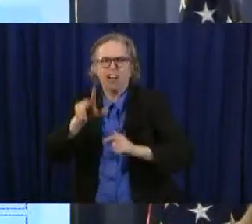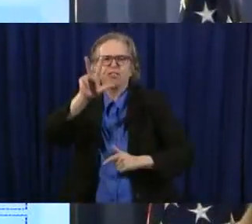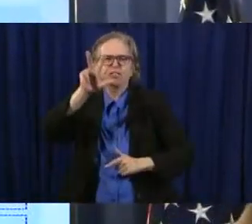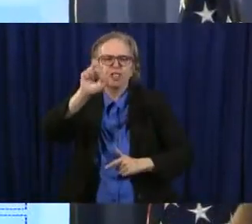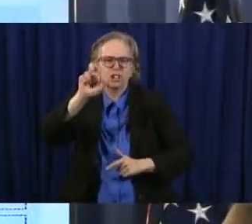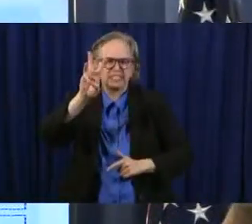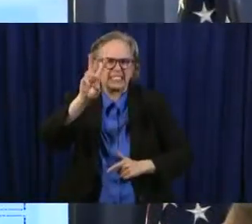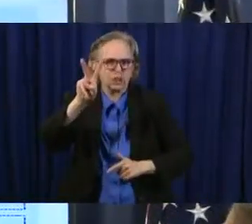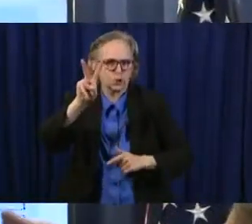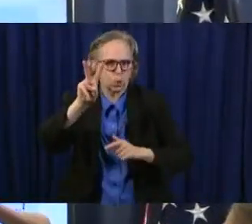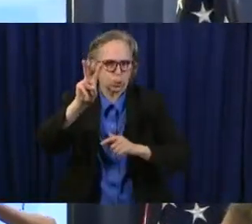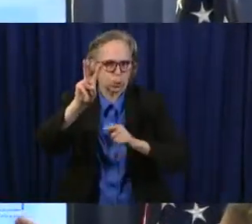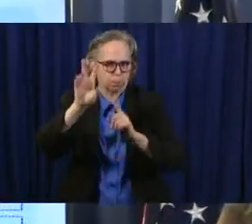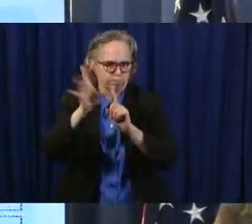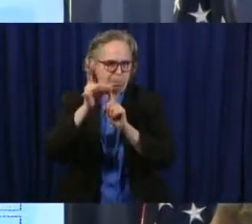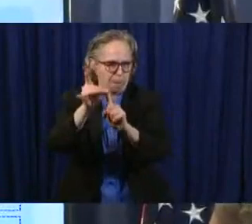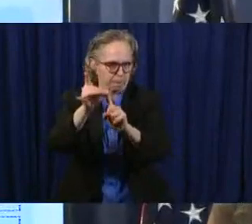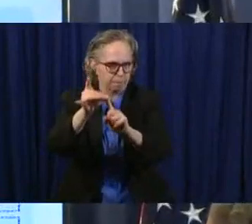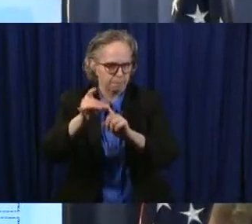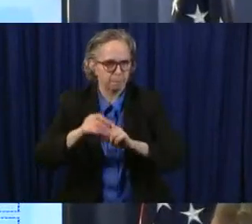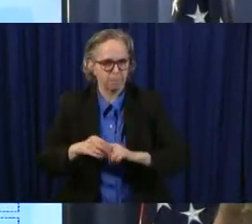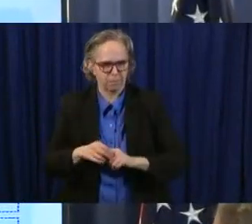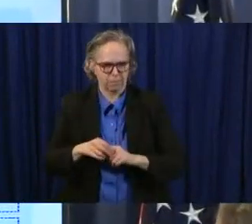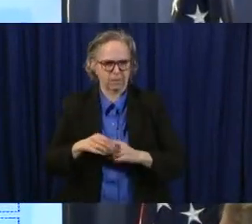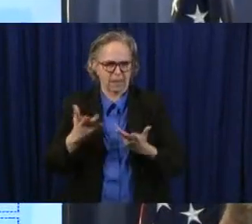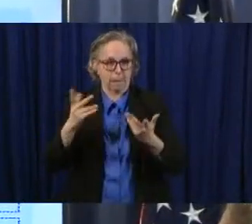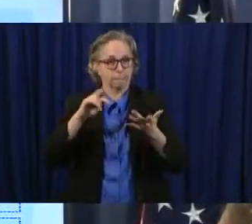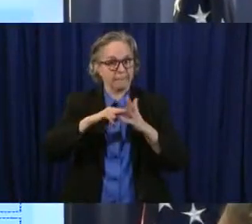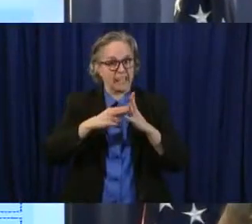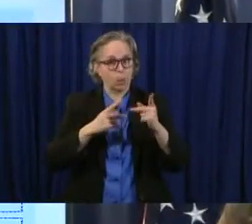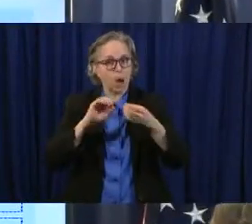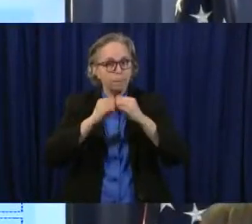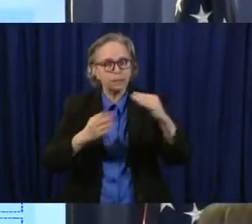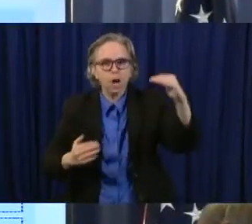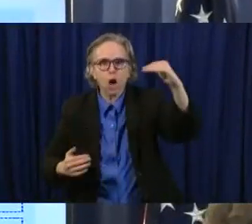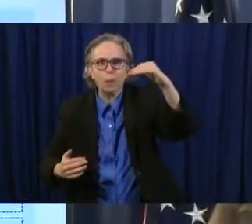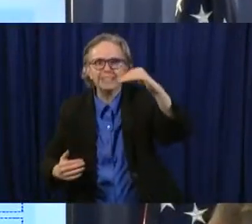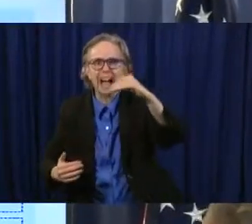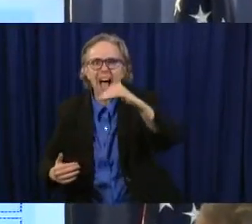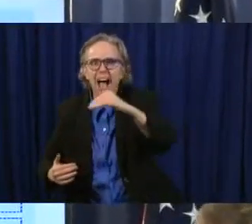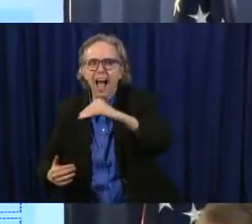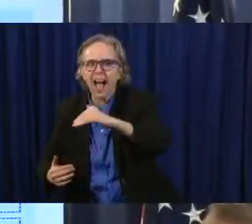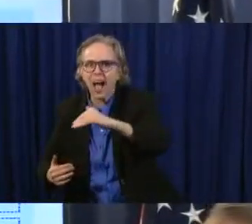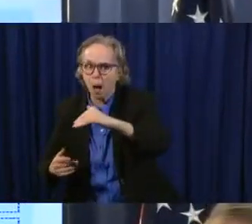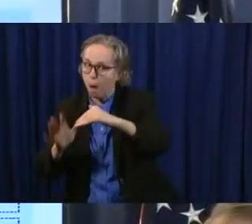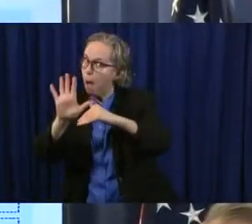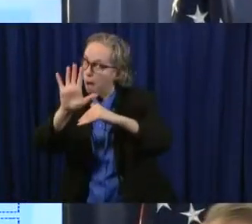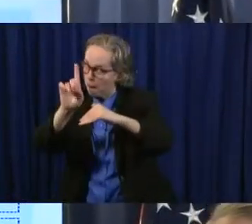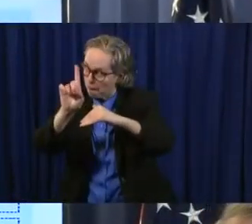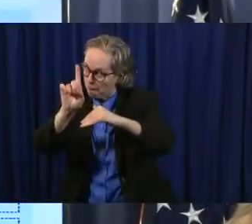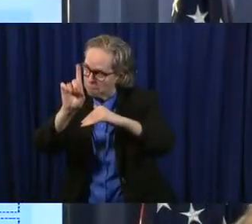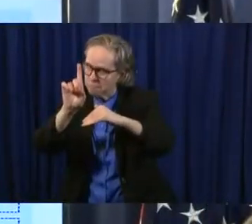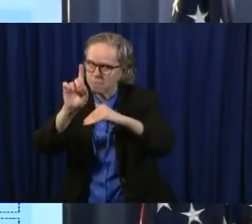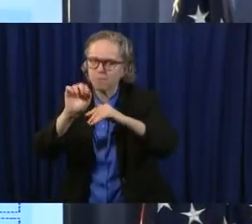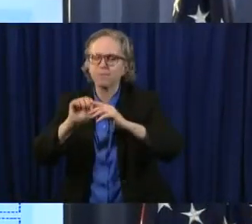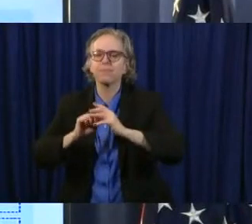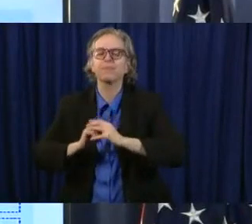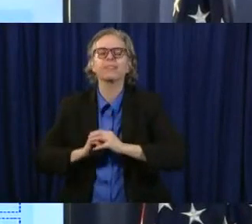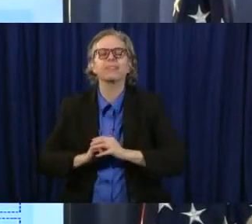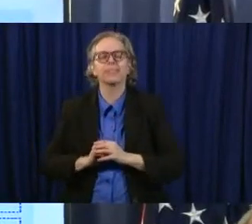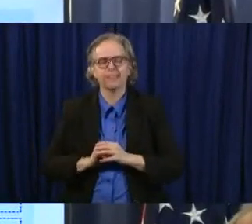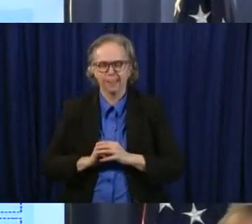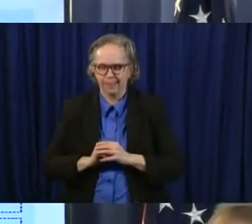we're going in the right direction. Down. Deaths. Deaths are a lagging